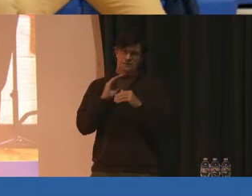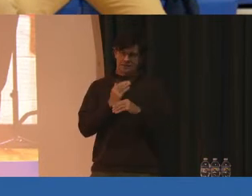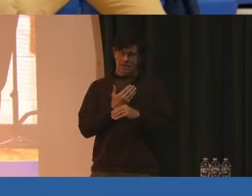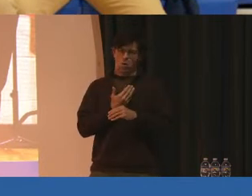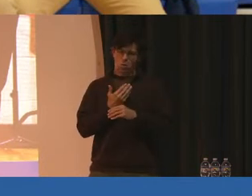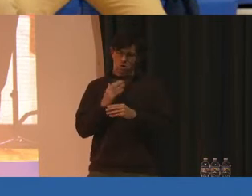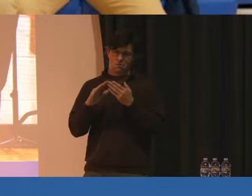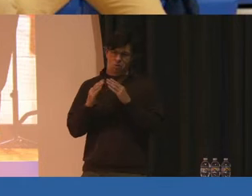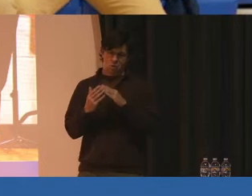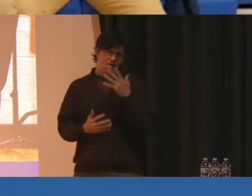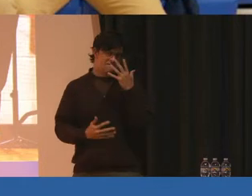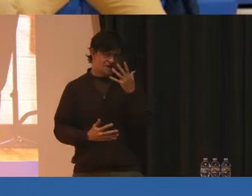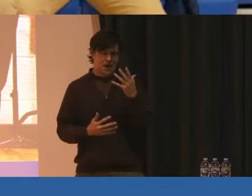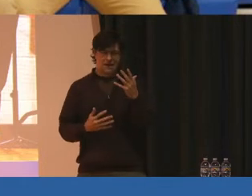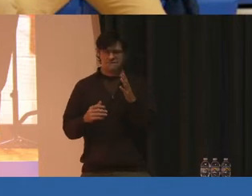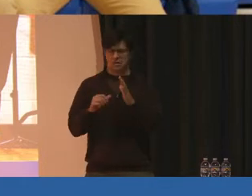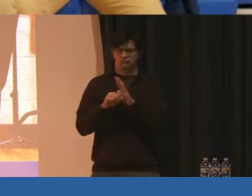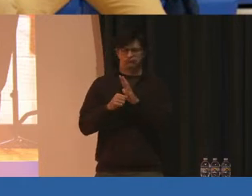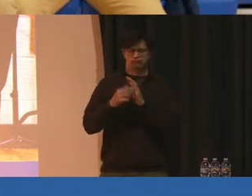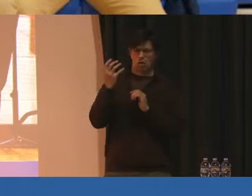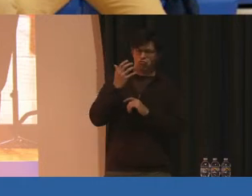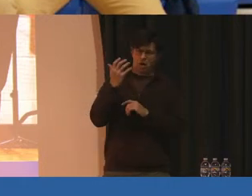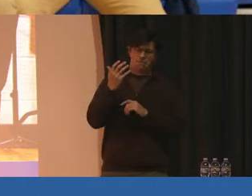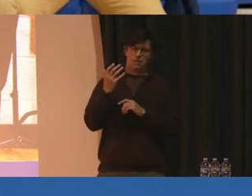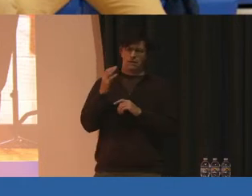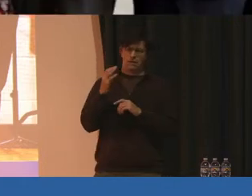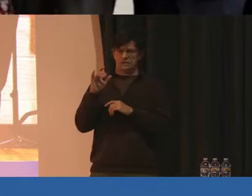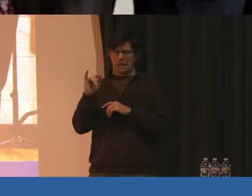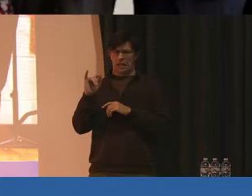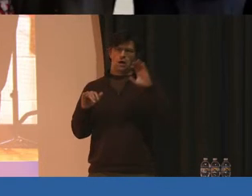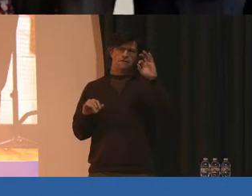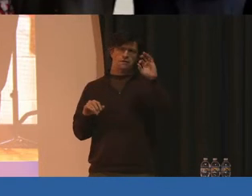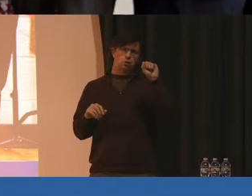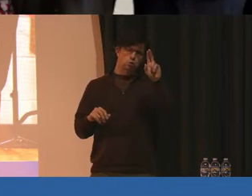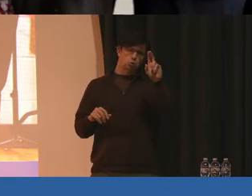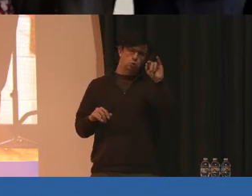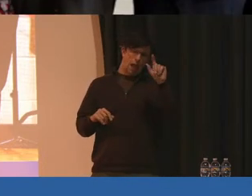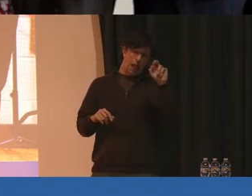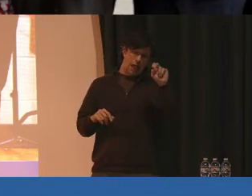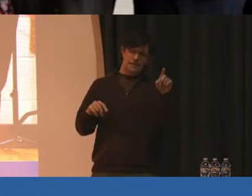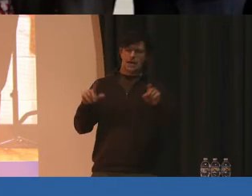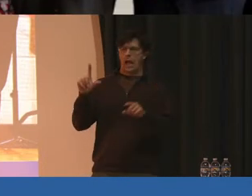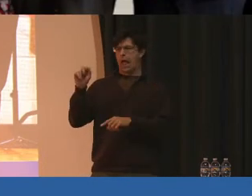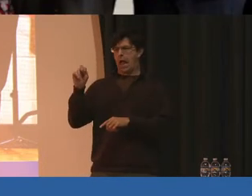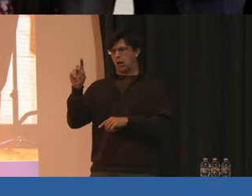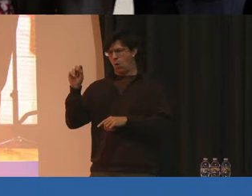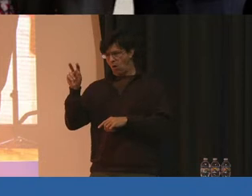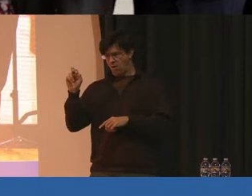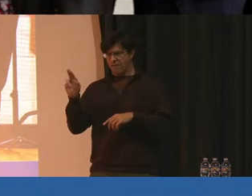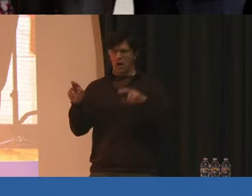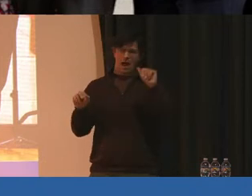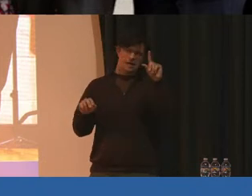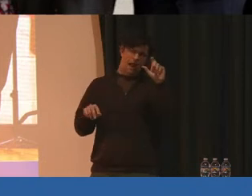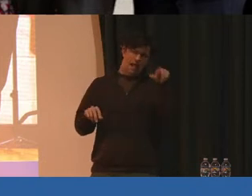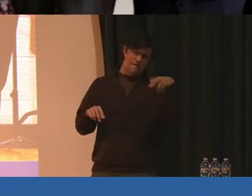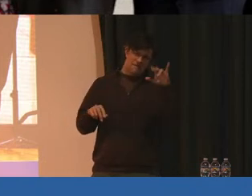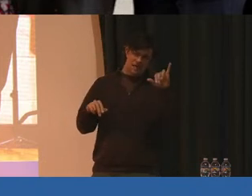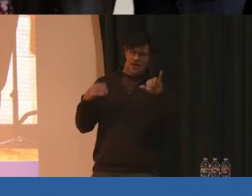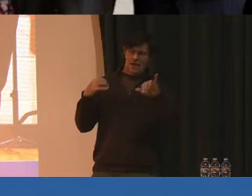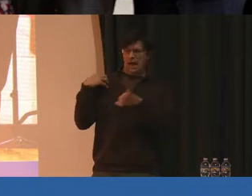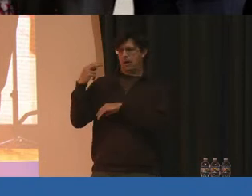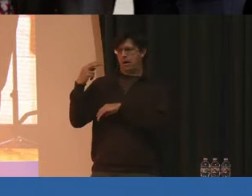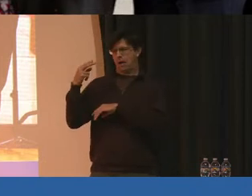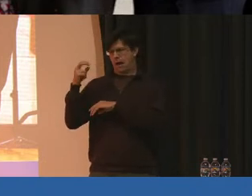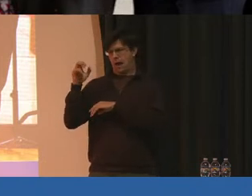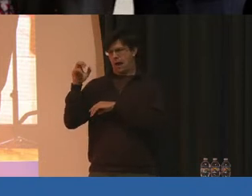five incredible facilities from Suitland to Landover to Adelphi, Capitol Heights, and Hyattsville. These